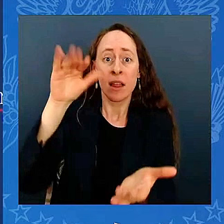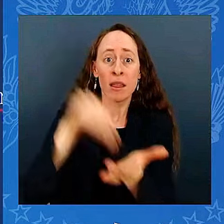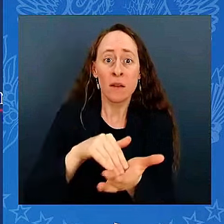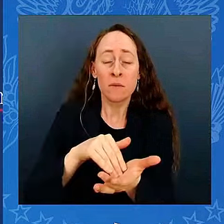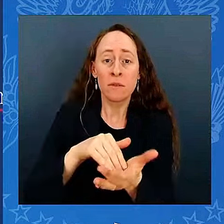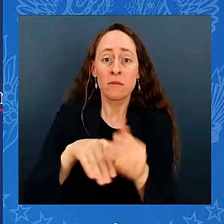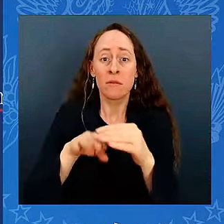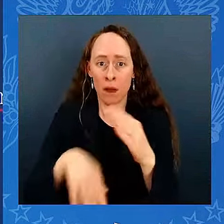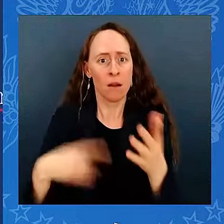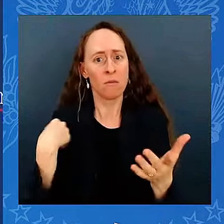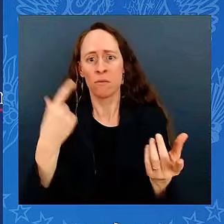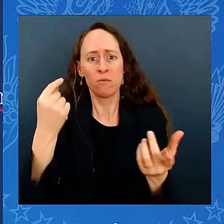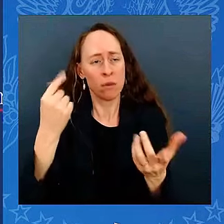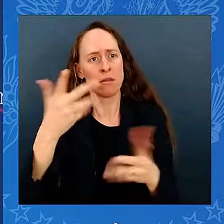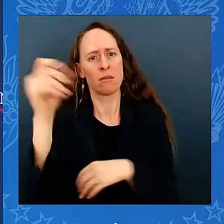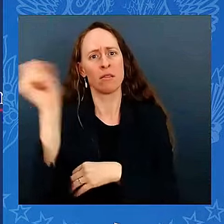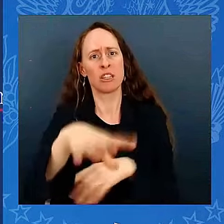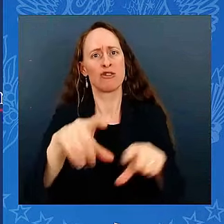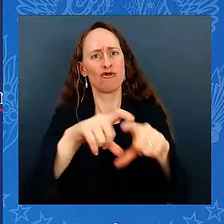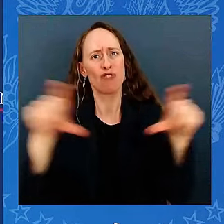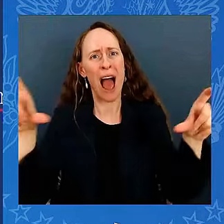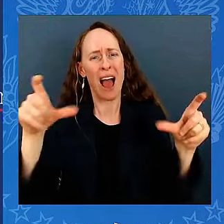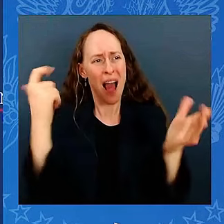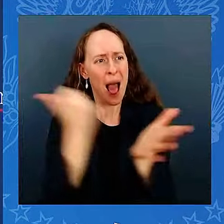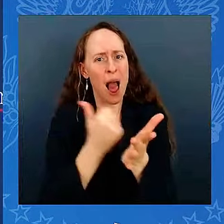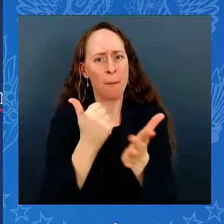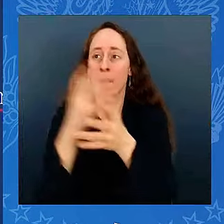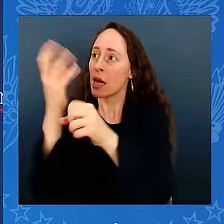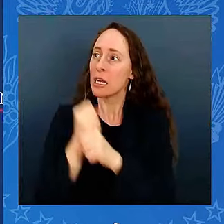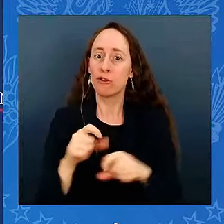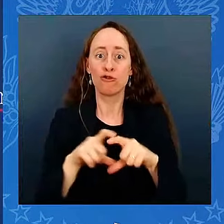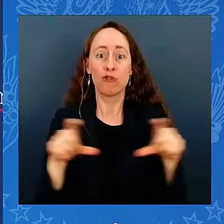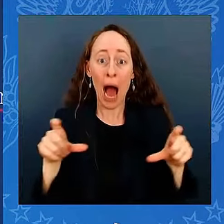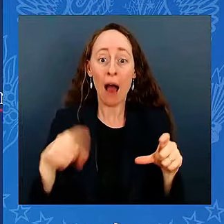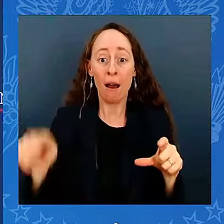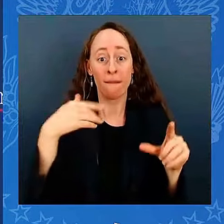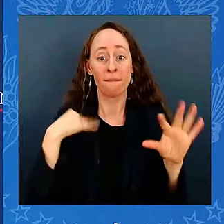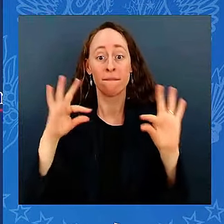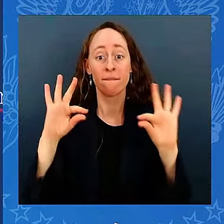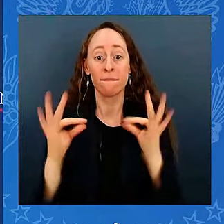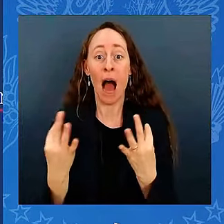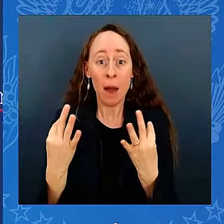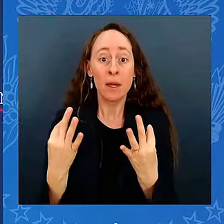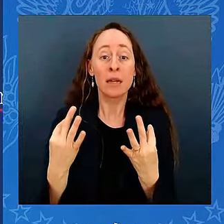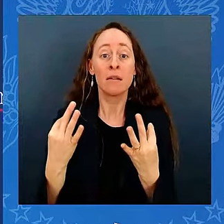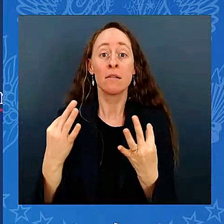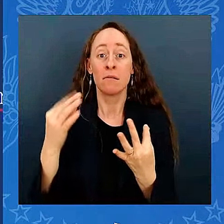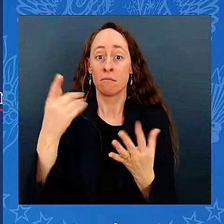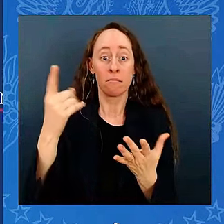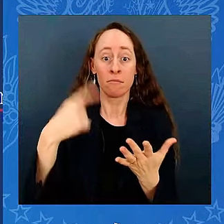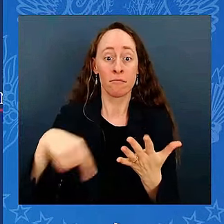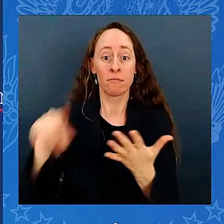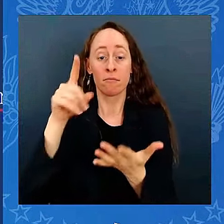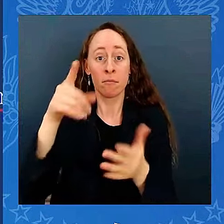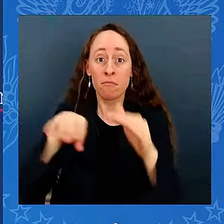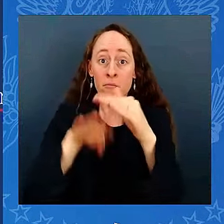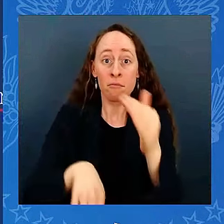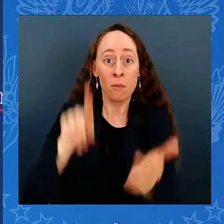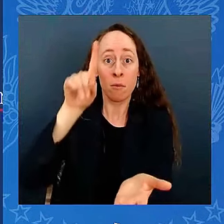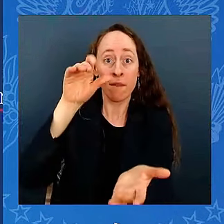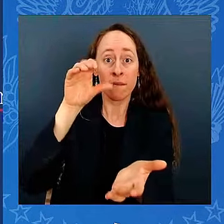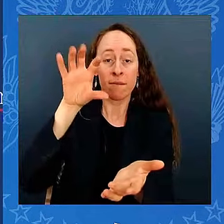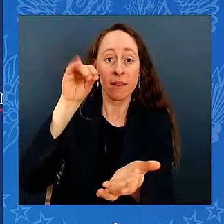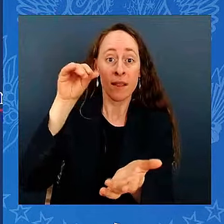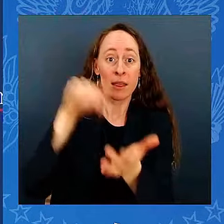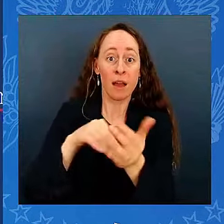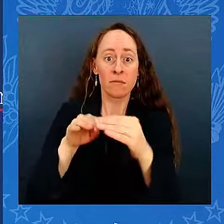So a family of five earning less than $150,000 a year could receive as much as $7,000. And by the way, middle class